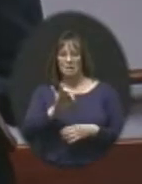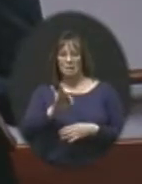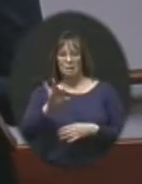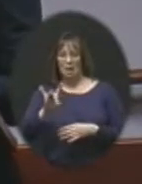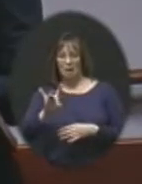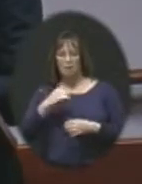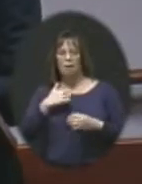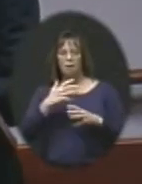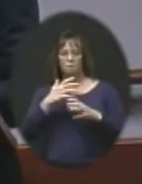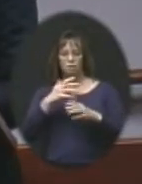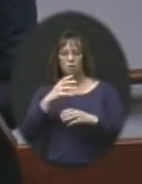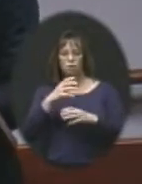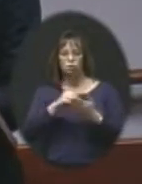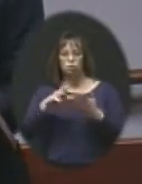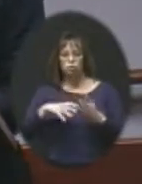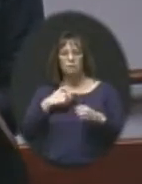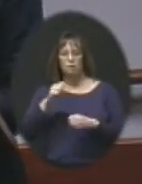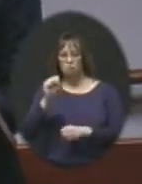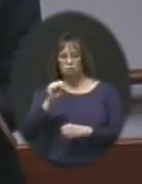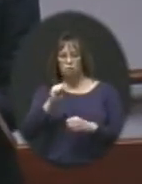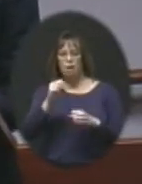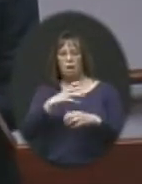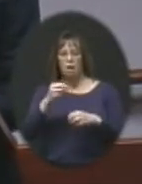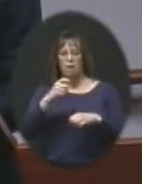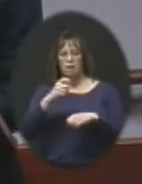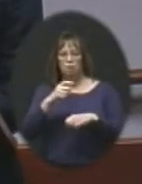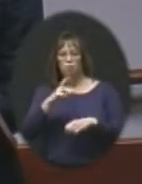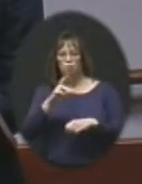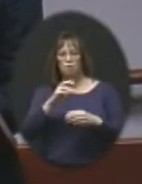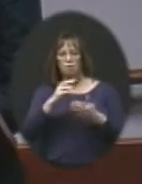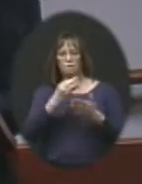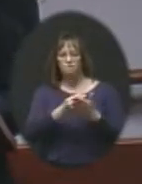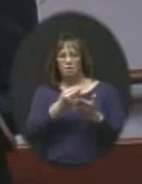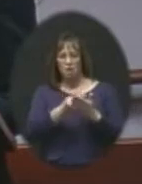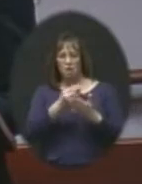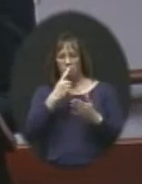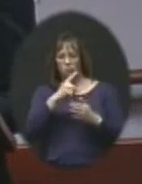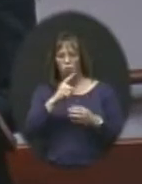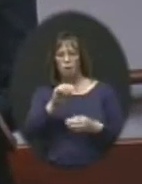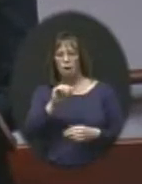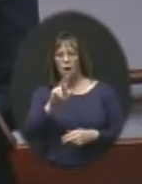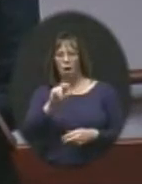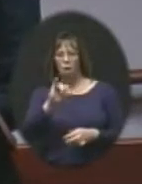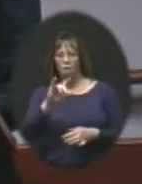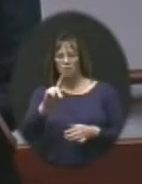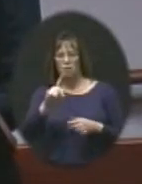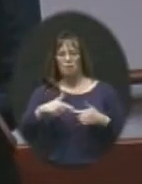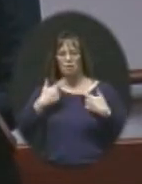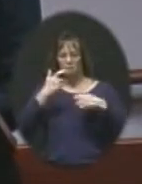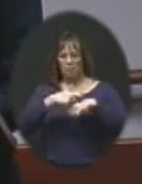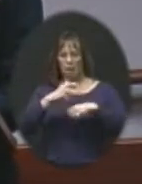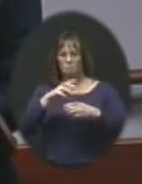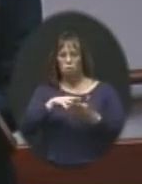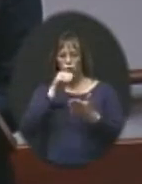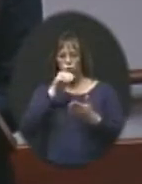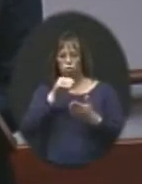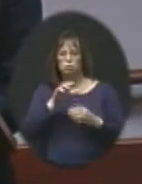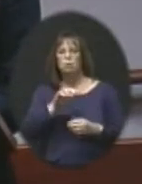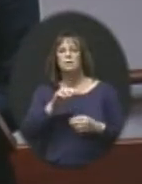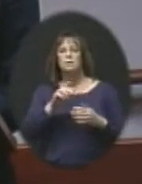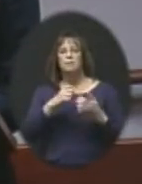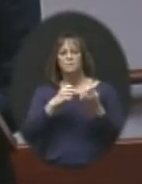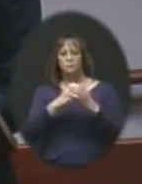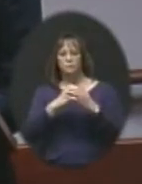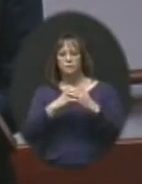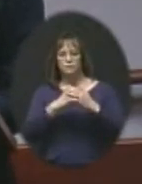scholarships, Wimber Care Fund support in times of need, and the all-fun dollars for avid lifetime learners. The foundation annually